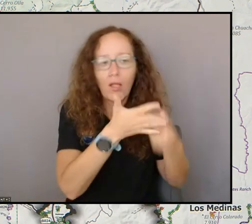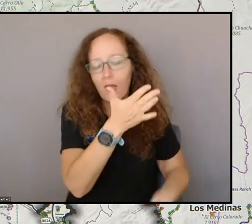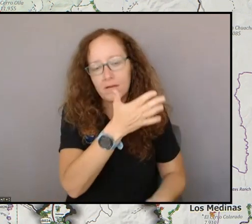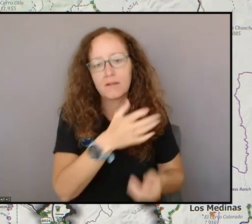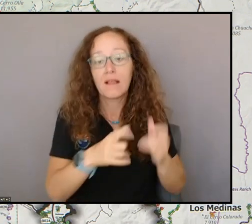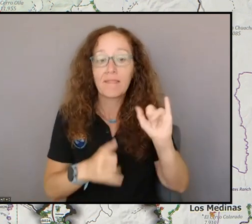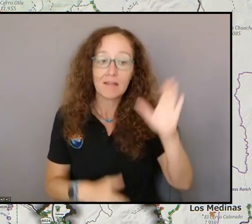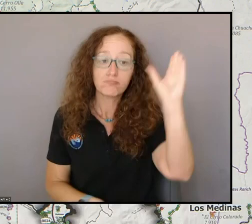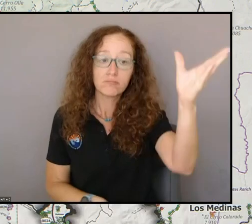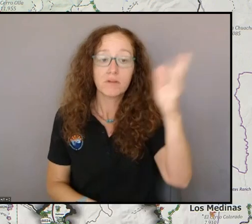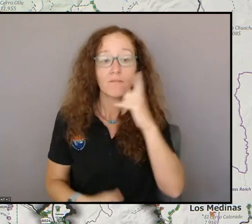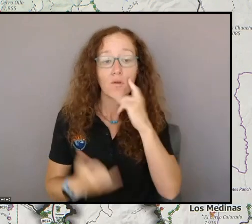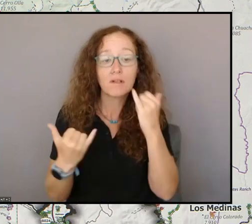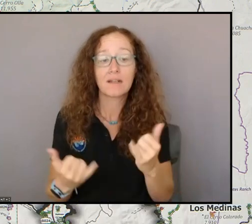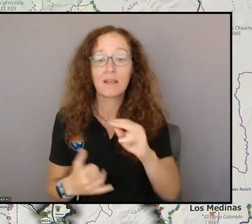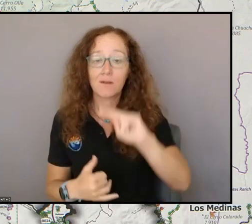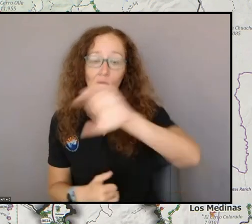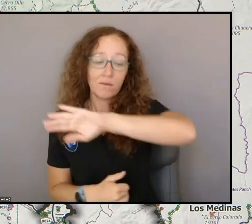today. Thank you.